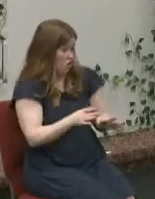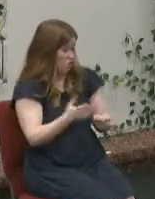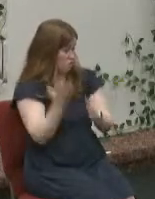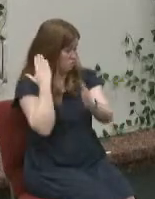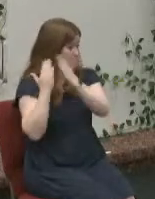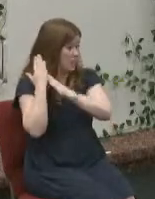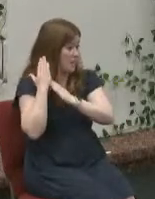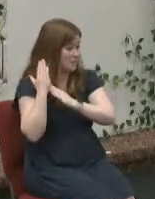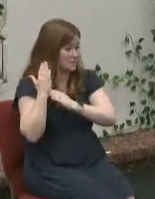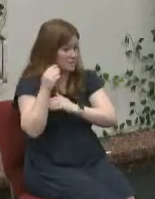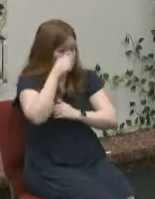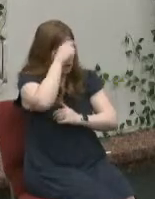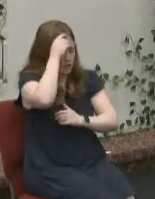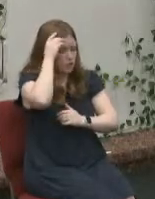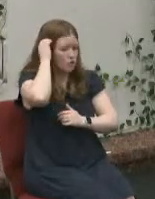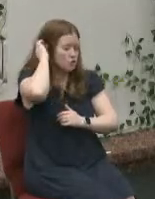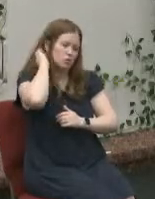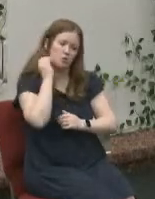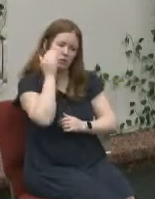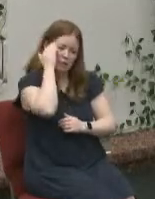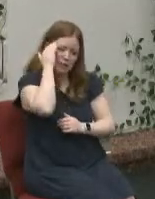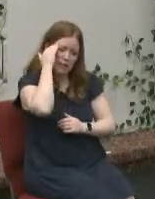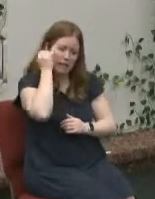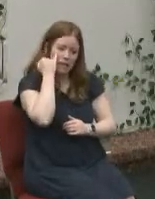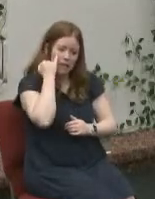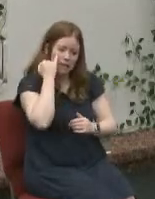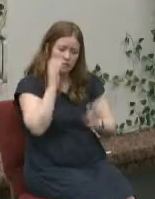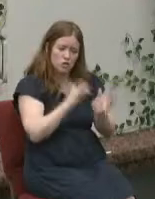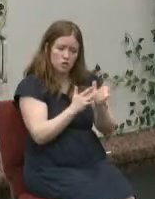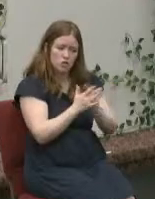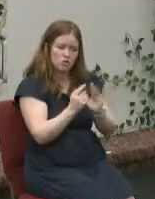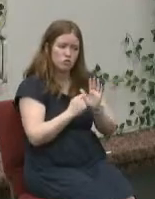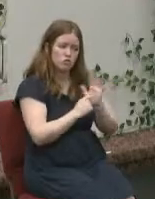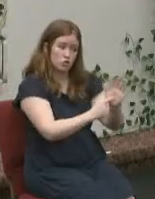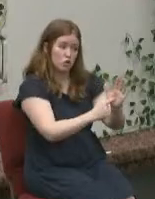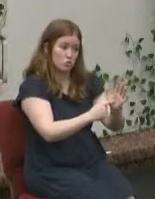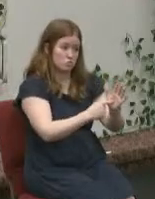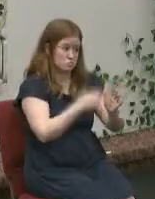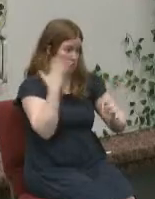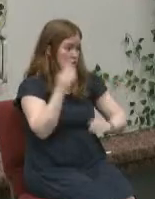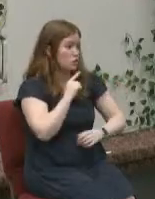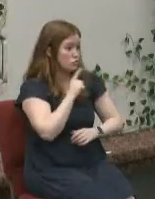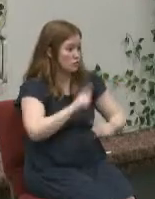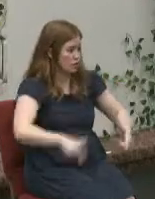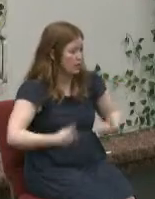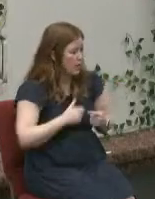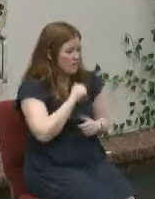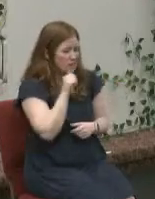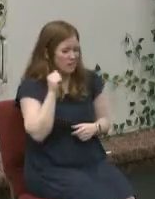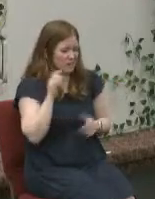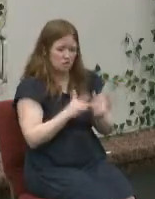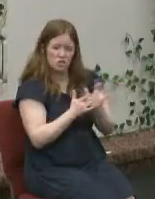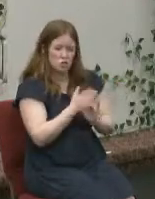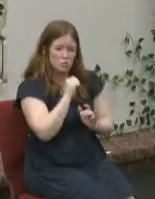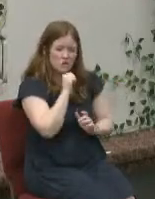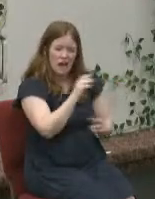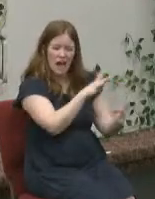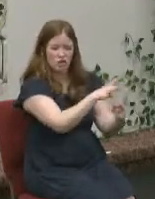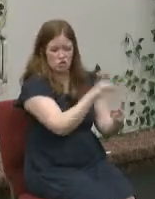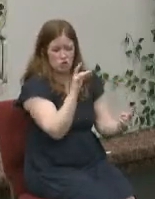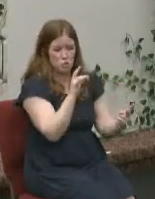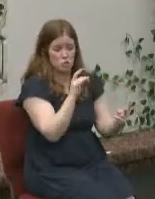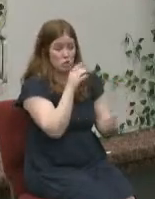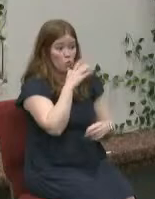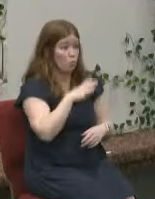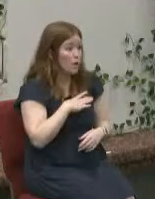so her past you would think if you're going to show jesus is really alive you wouldn't pick people and you wouldn't put women in the story